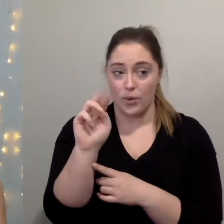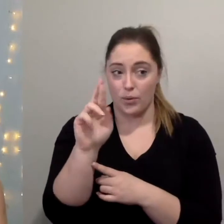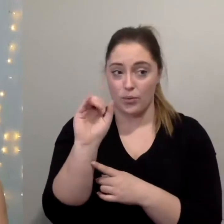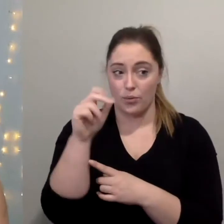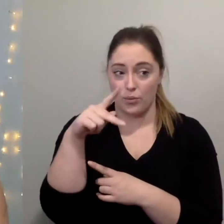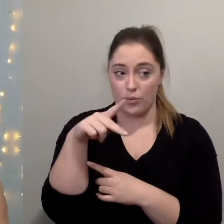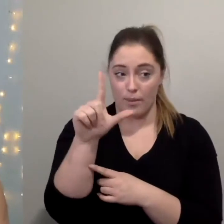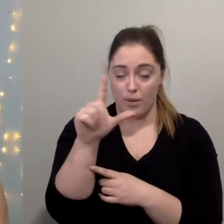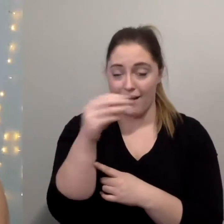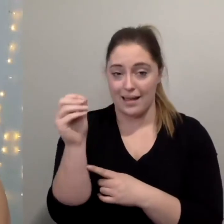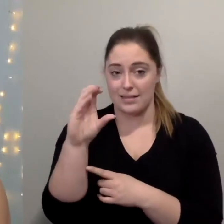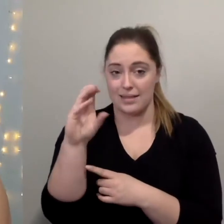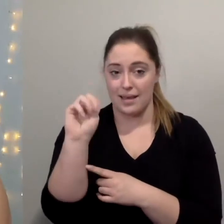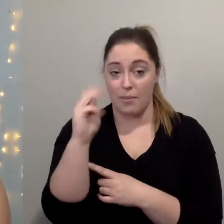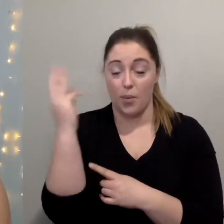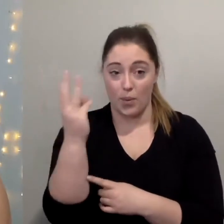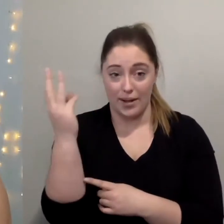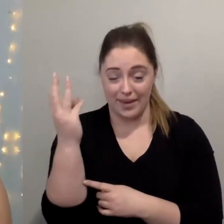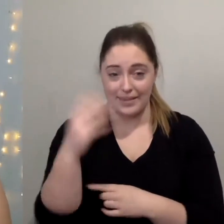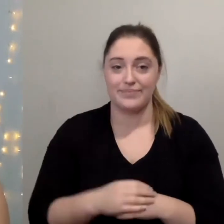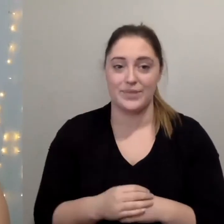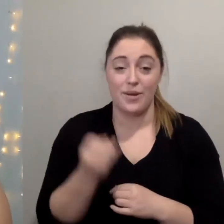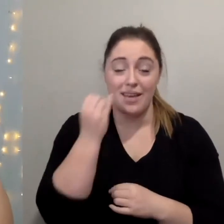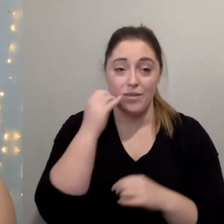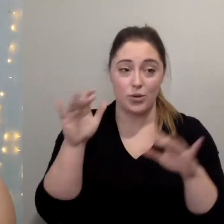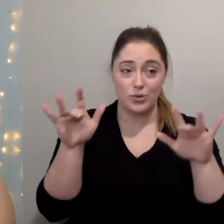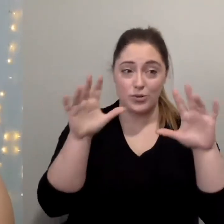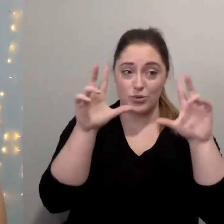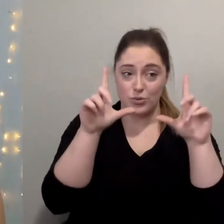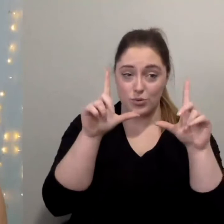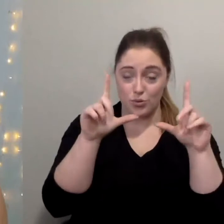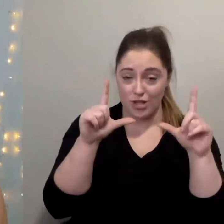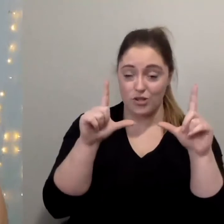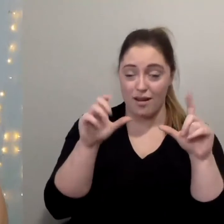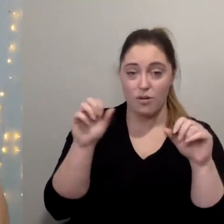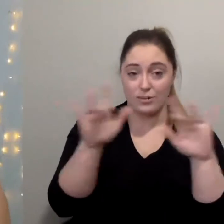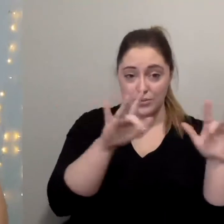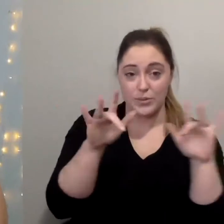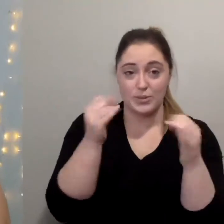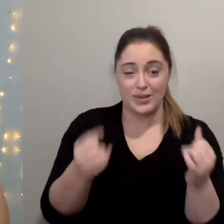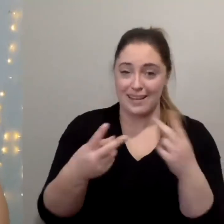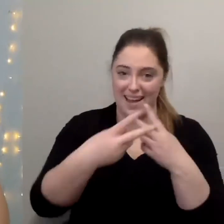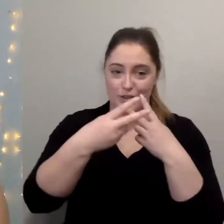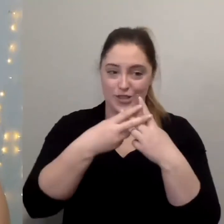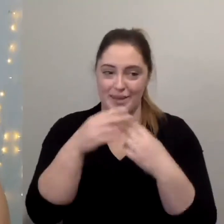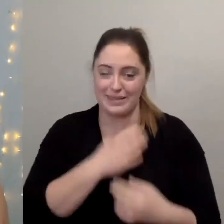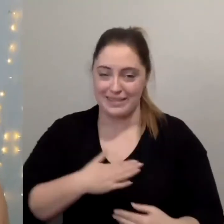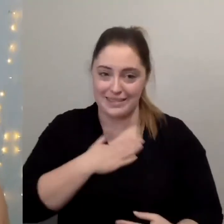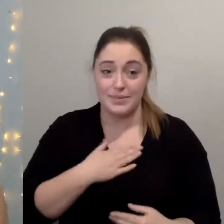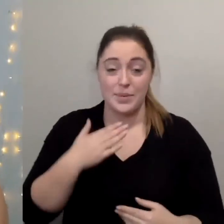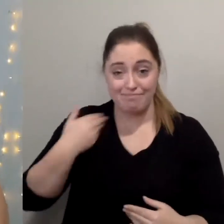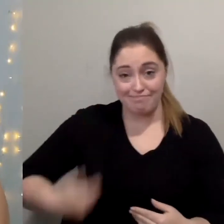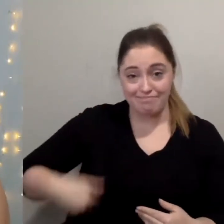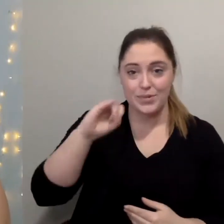or images with your phone please make sure that you tag us my name is Jessica Dumas and I'm